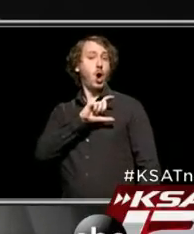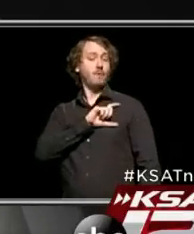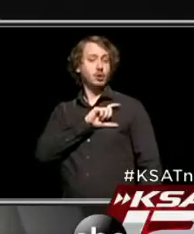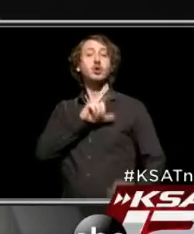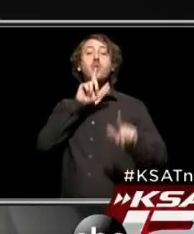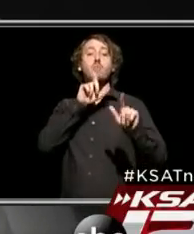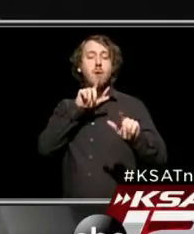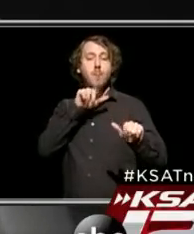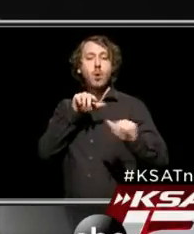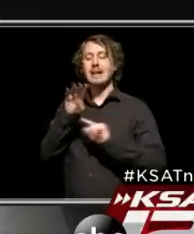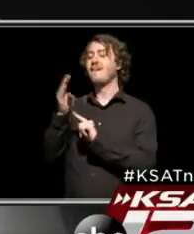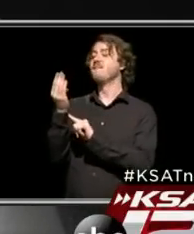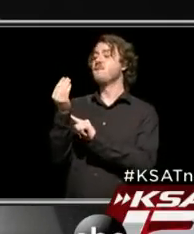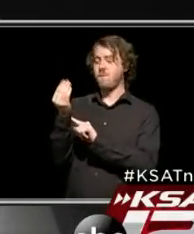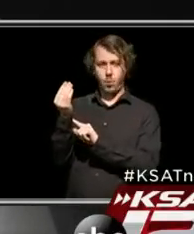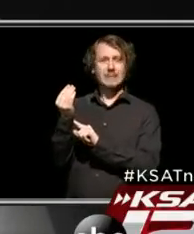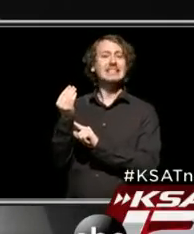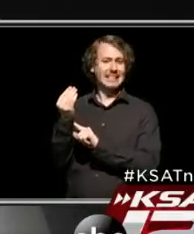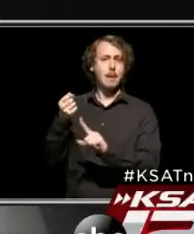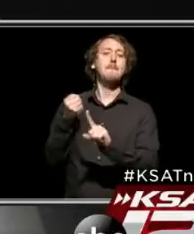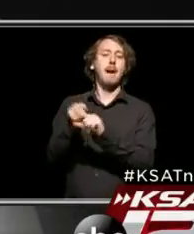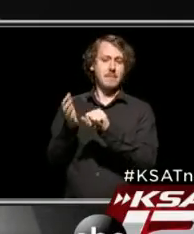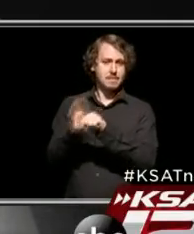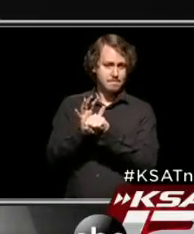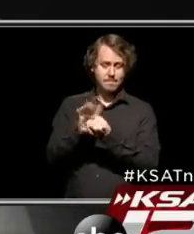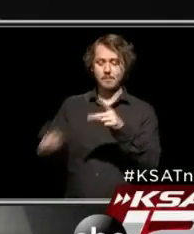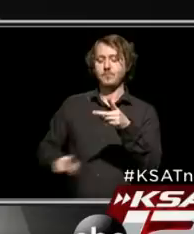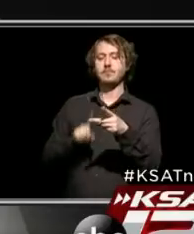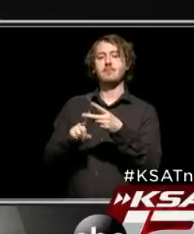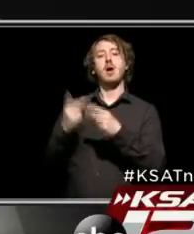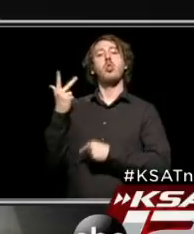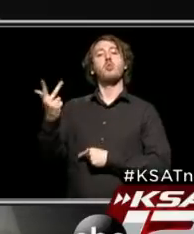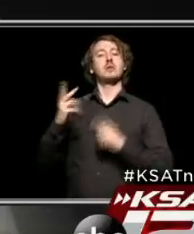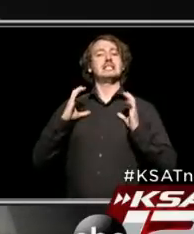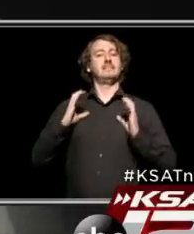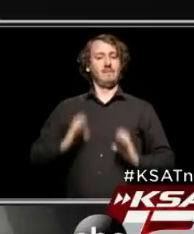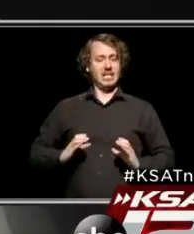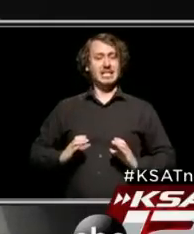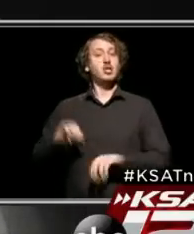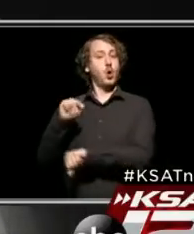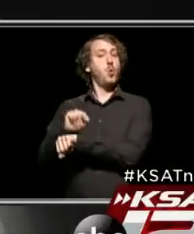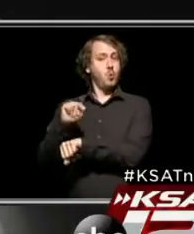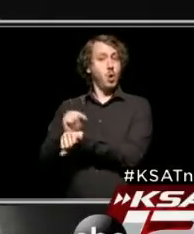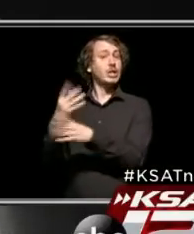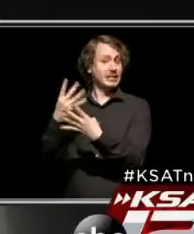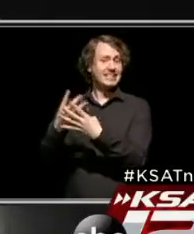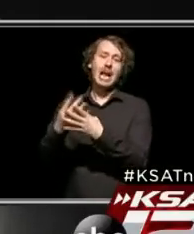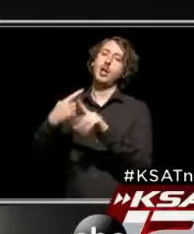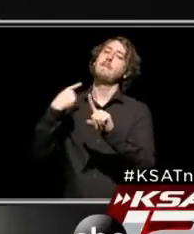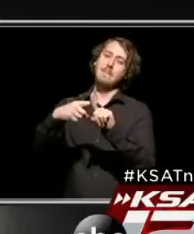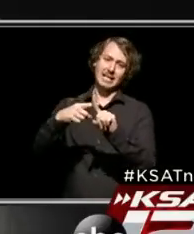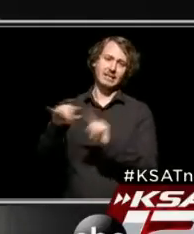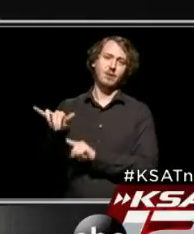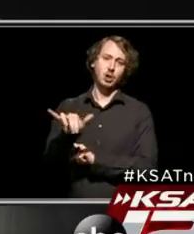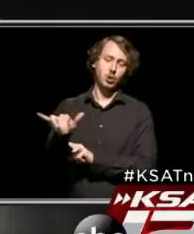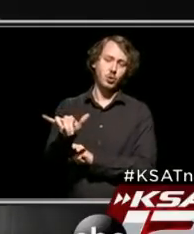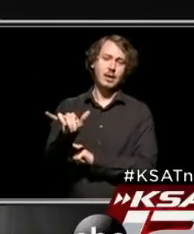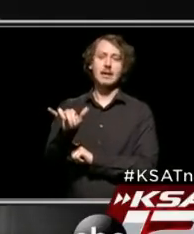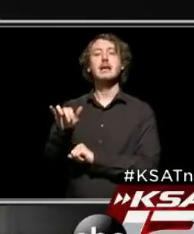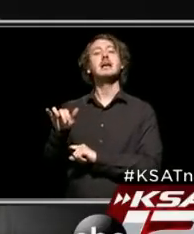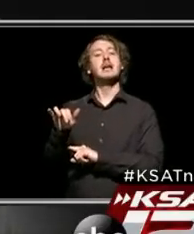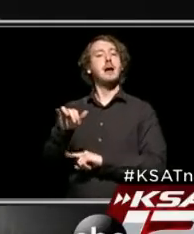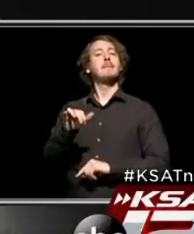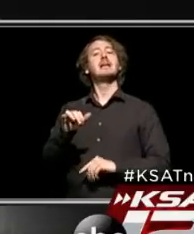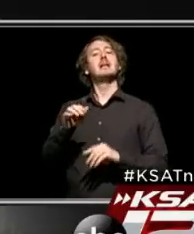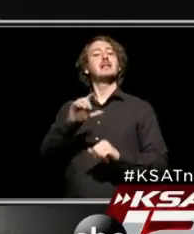uniformed officers and three civilians associated with the jail are positive. And the Bexar County Facilities Department has one